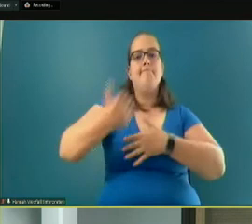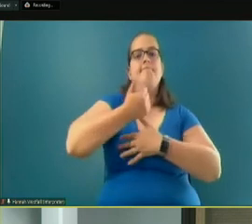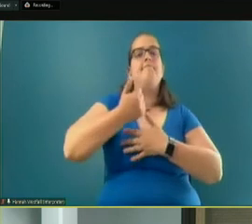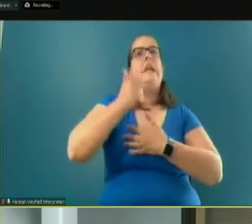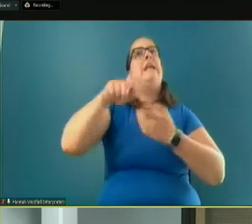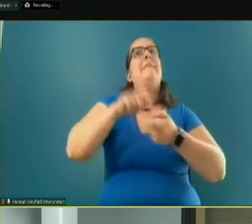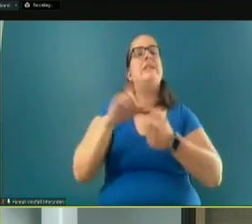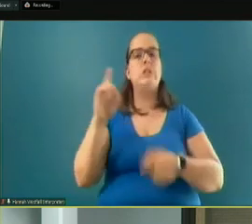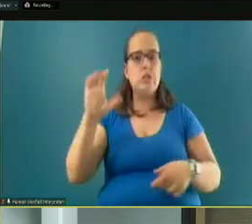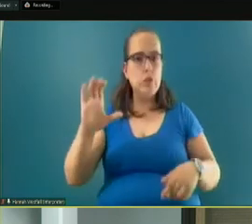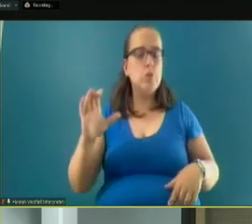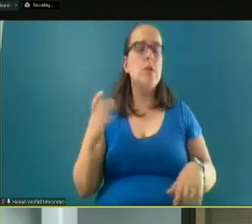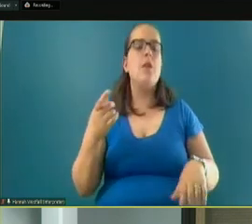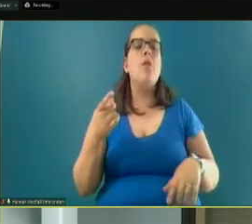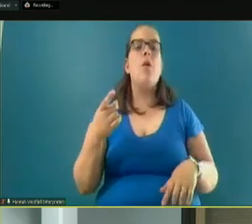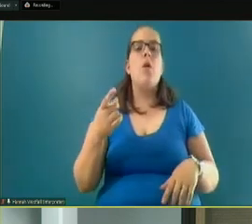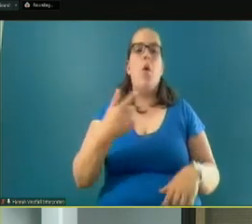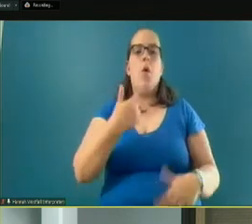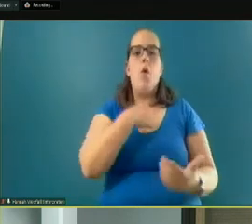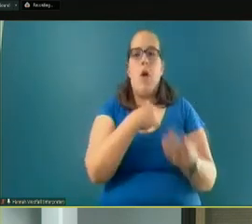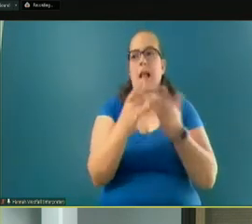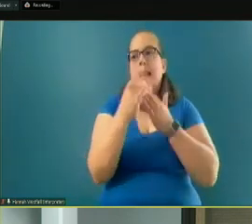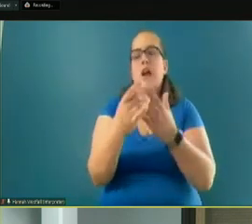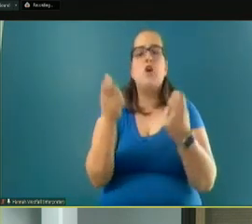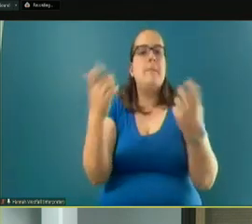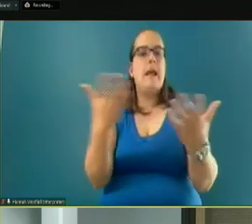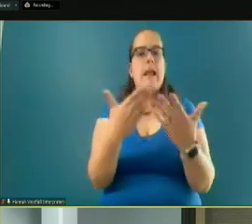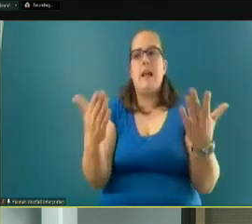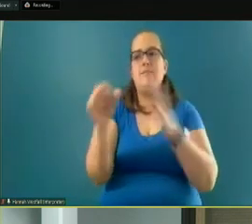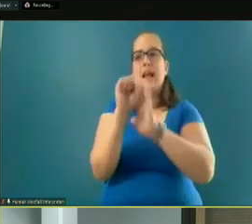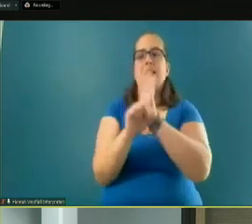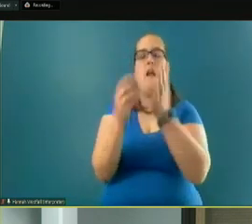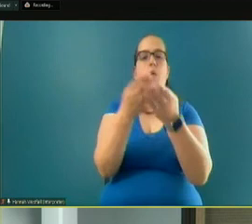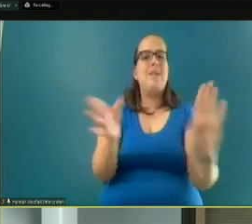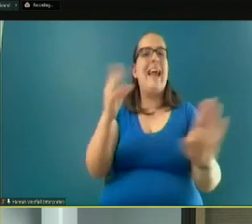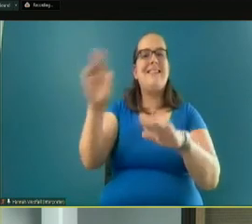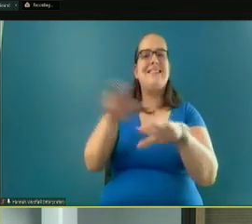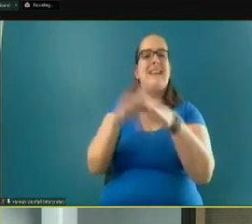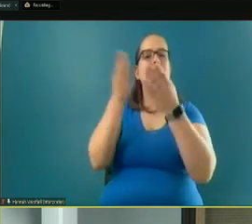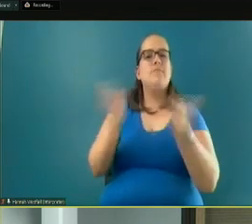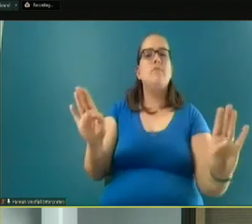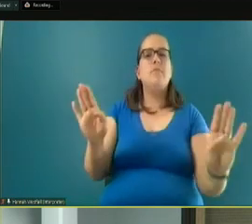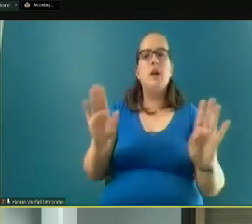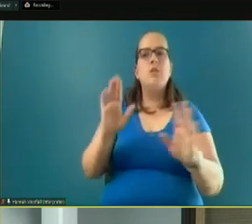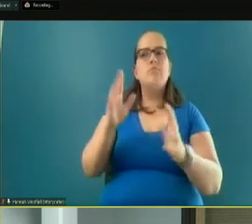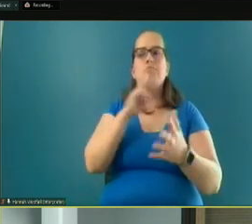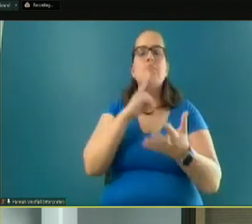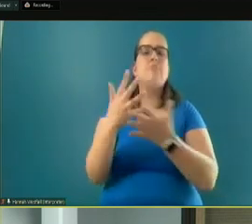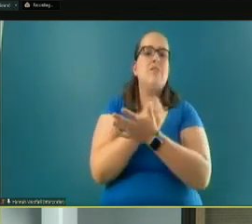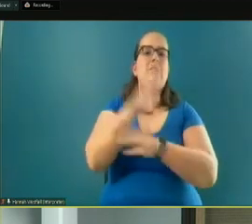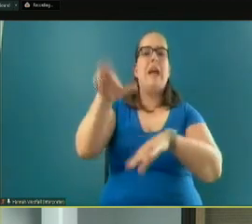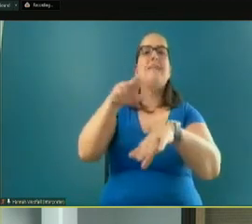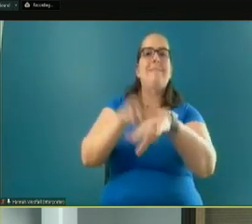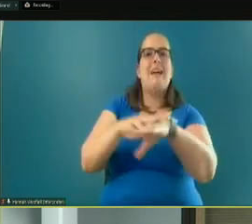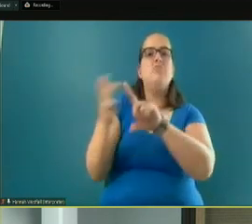County, we're a leader in so many things statewide and nationally. It deserves a national recruitment. We really need to cast a wide